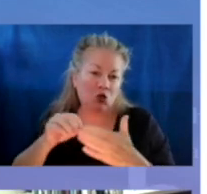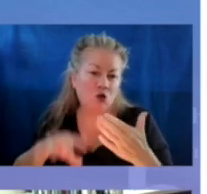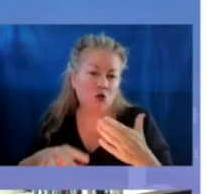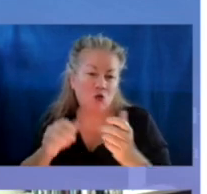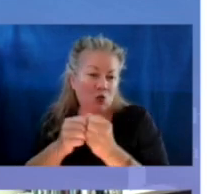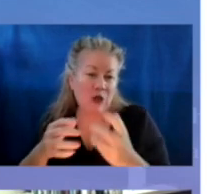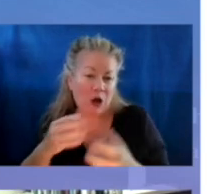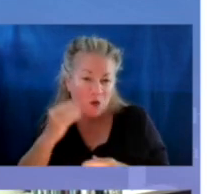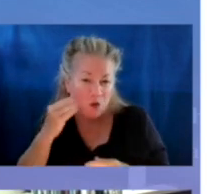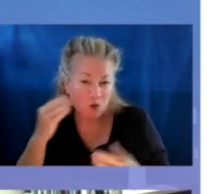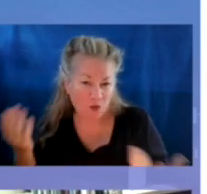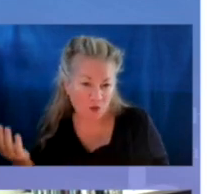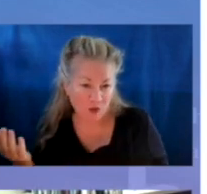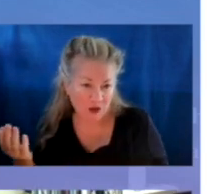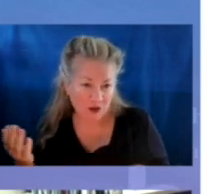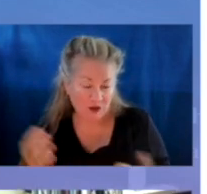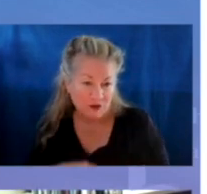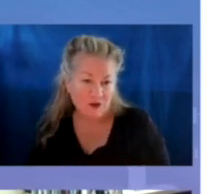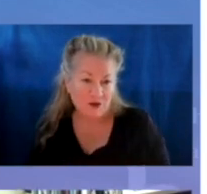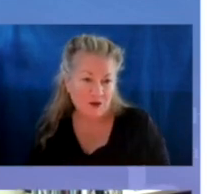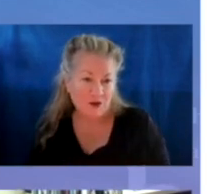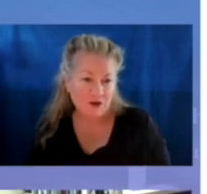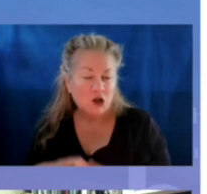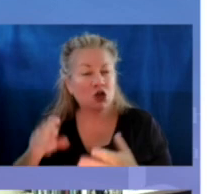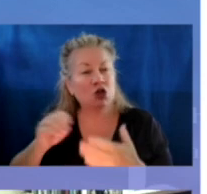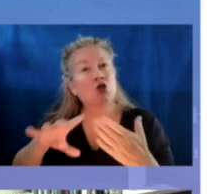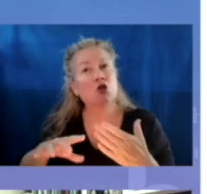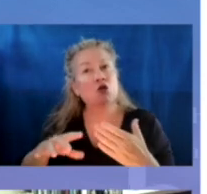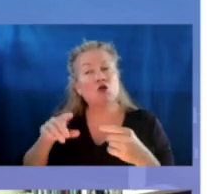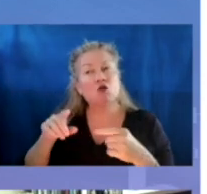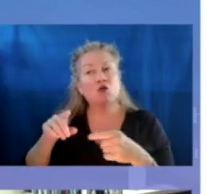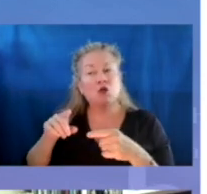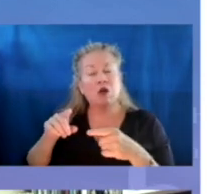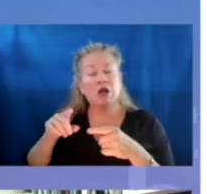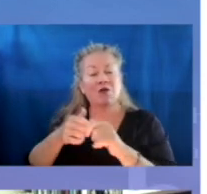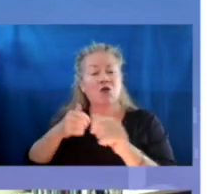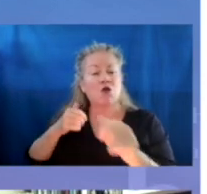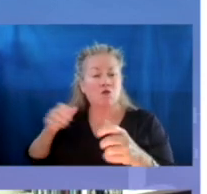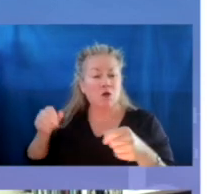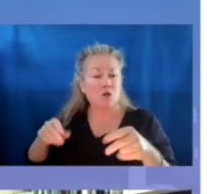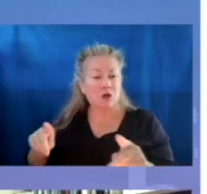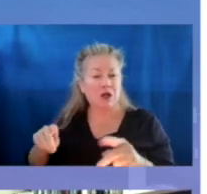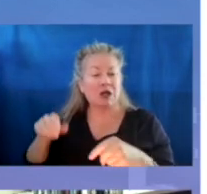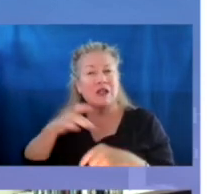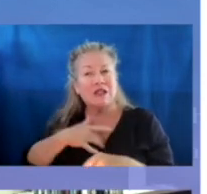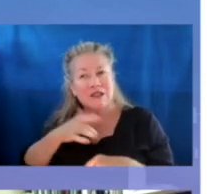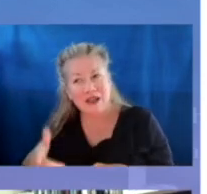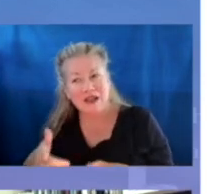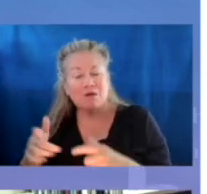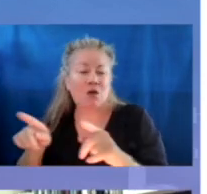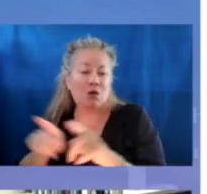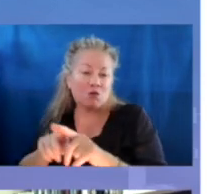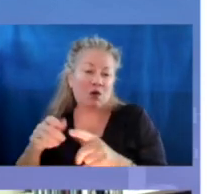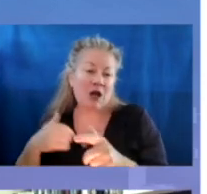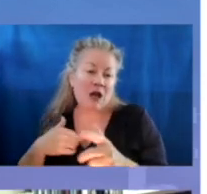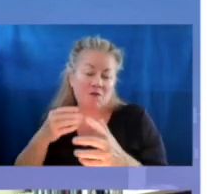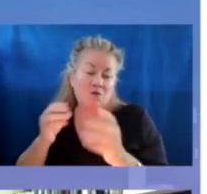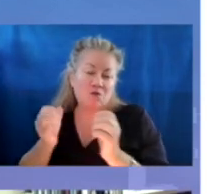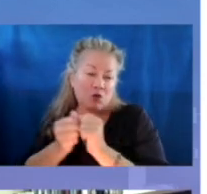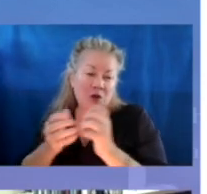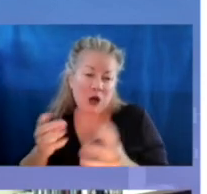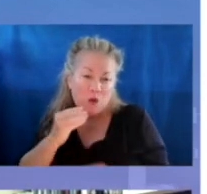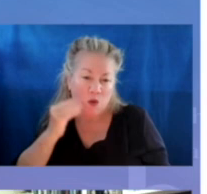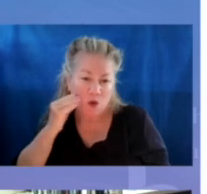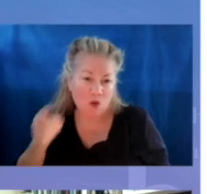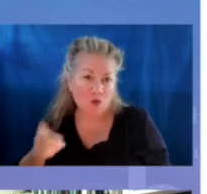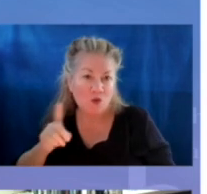students experiencing homelessness. And students who are furthest from opportunity are the students who are more likely to experience homelessness. So